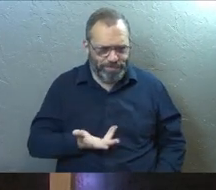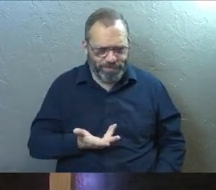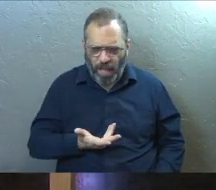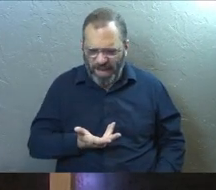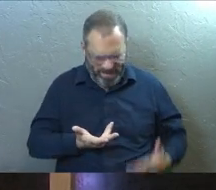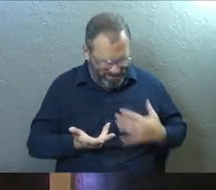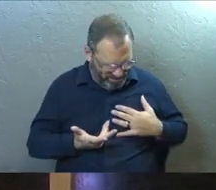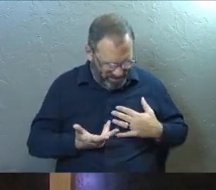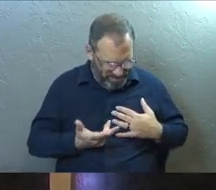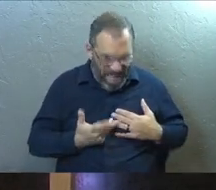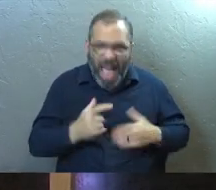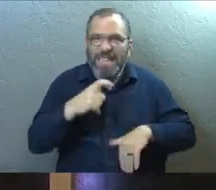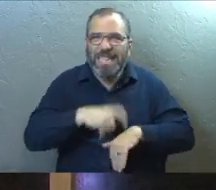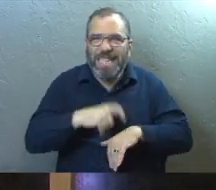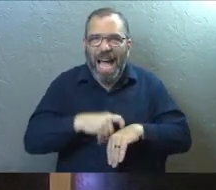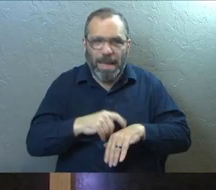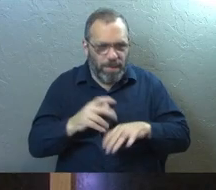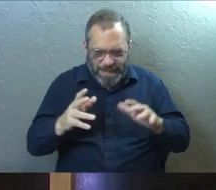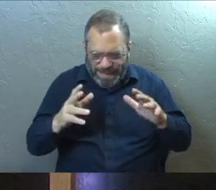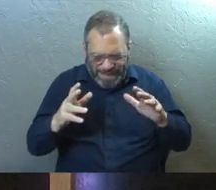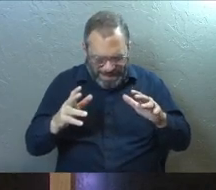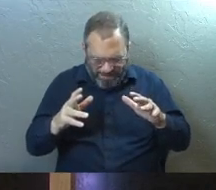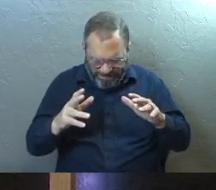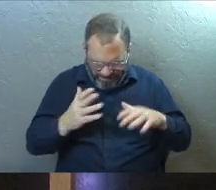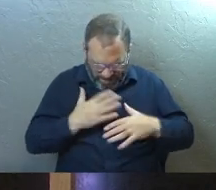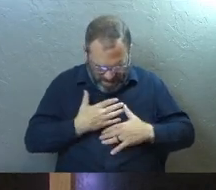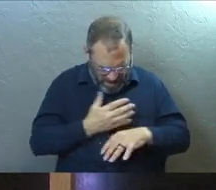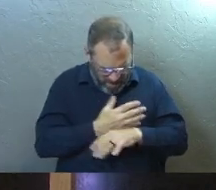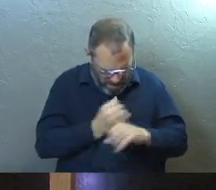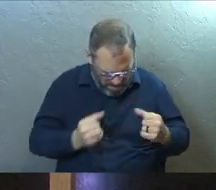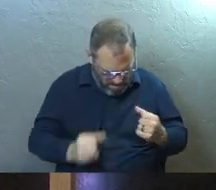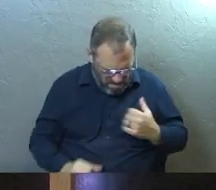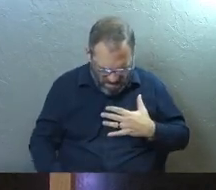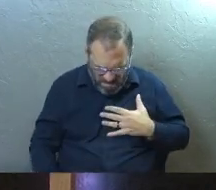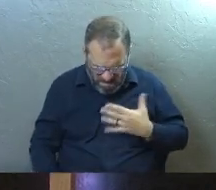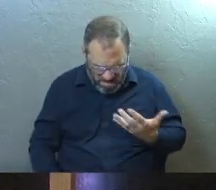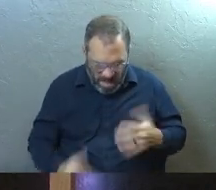And there's been seasons where you've gone to this spot where you've questioned your salvation.